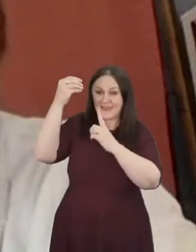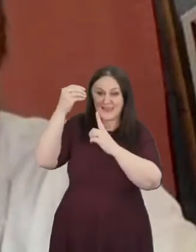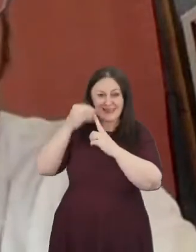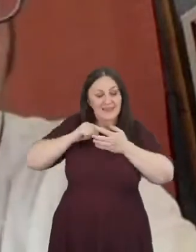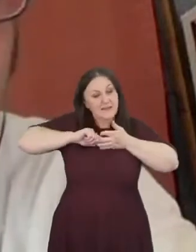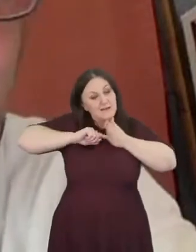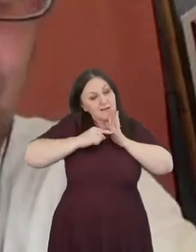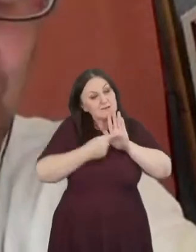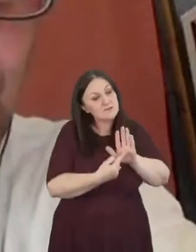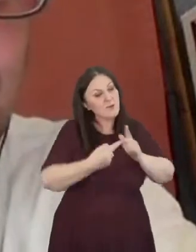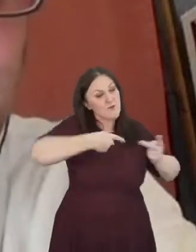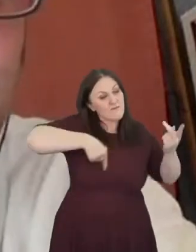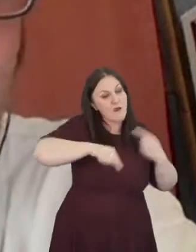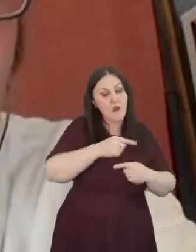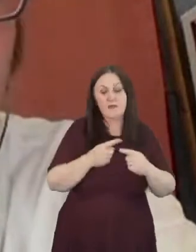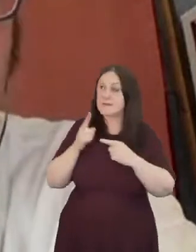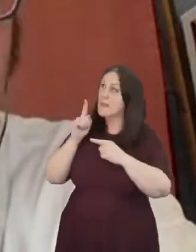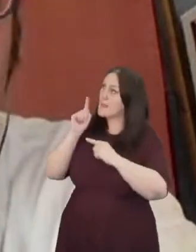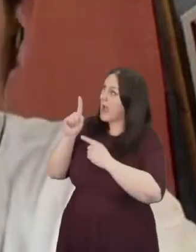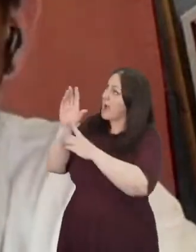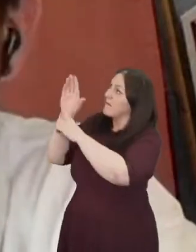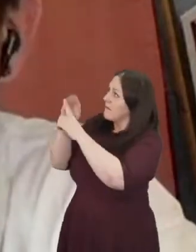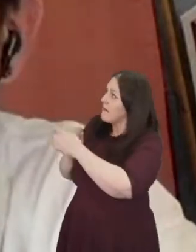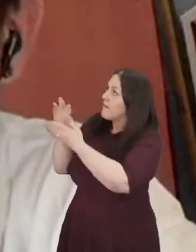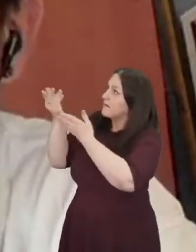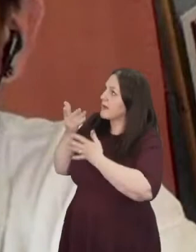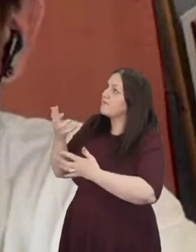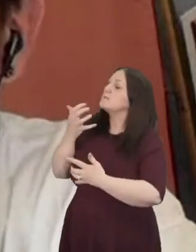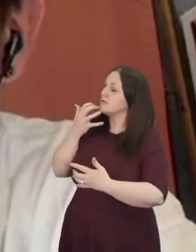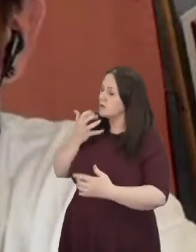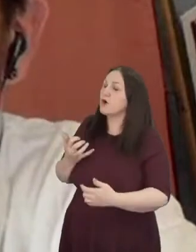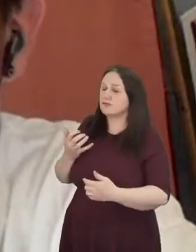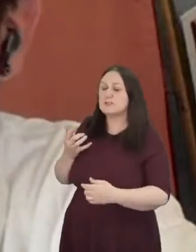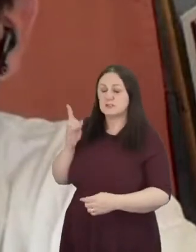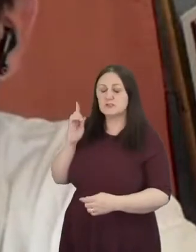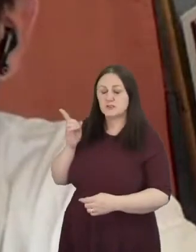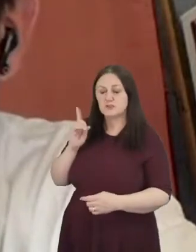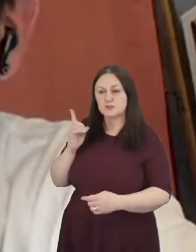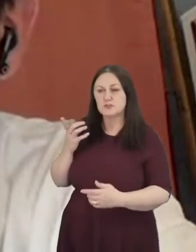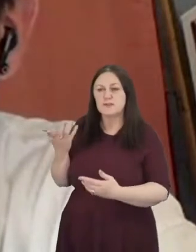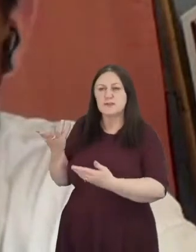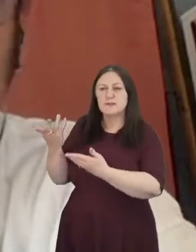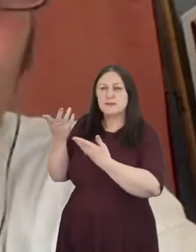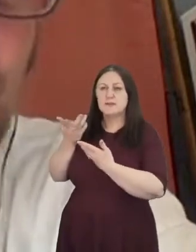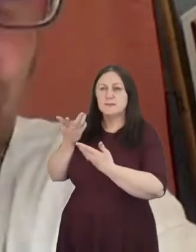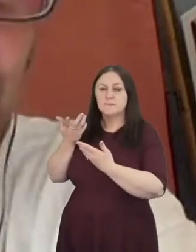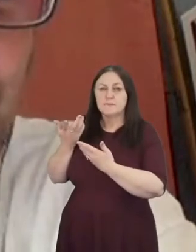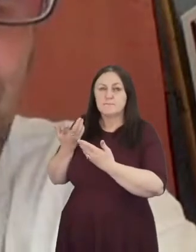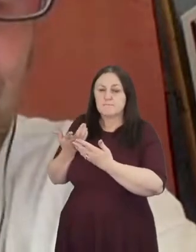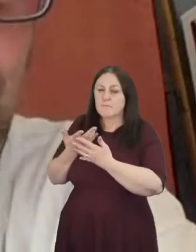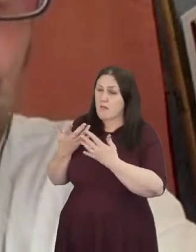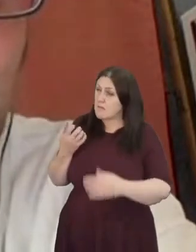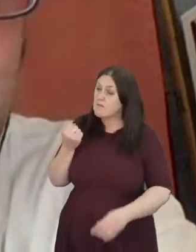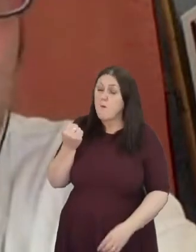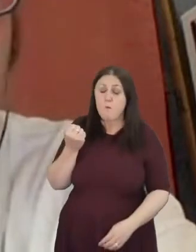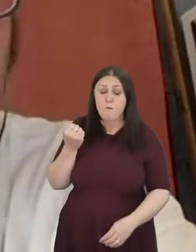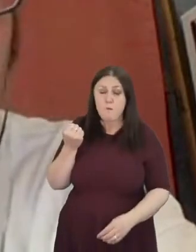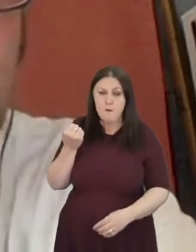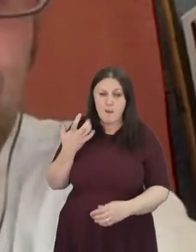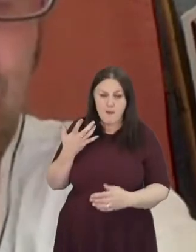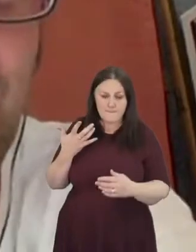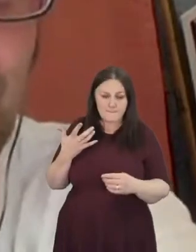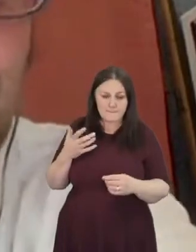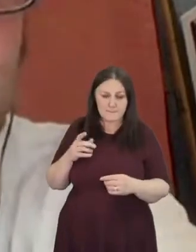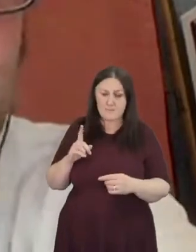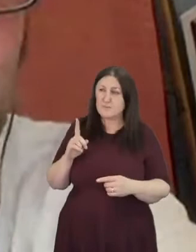a lot of courage it gives me um uh a lot of hope too you know i see what he